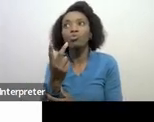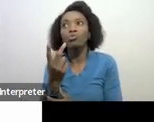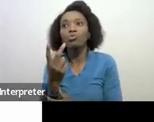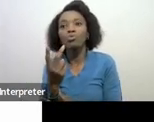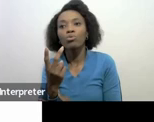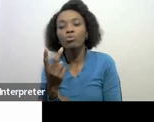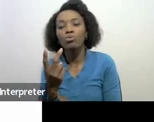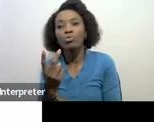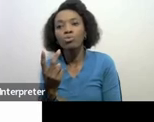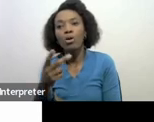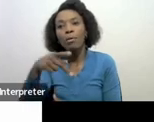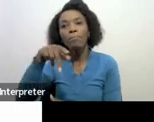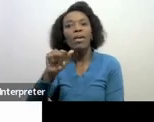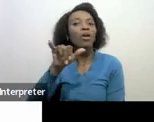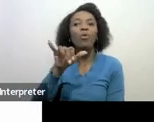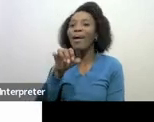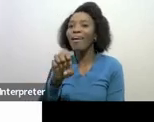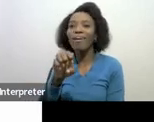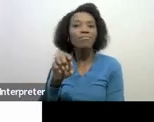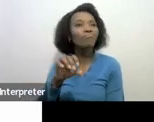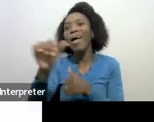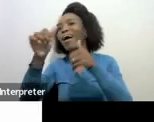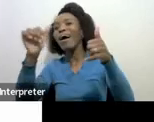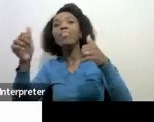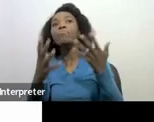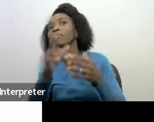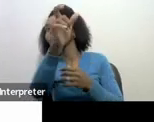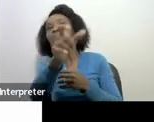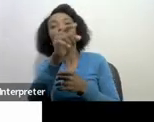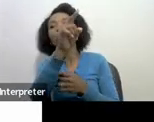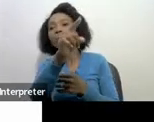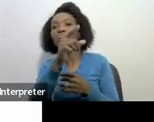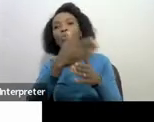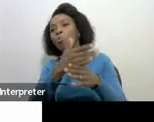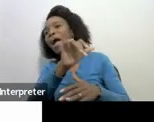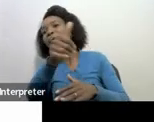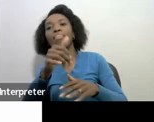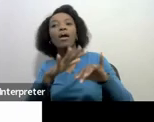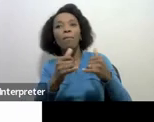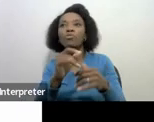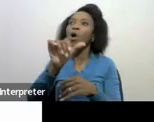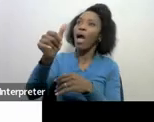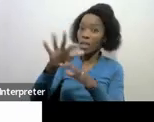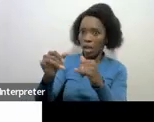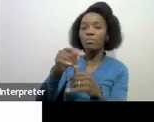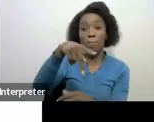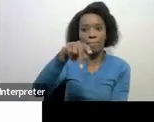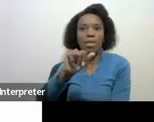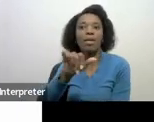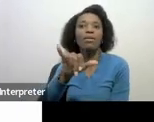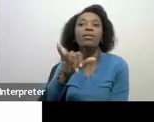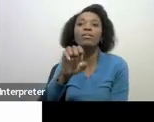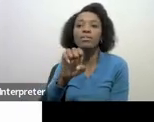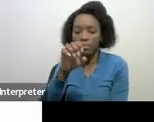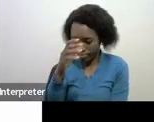that is collected on any other source of income that is text and then we also collect dividends